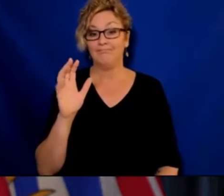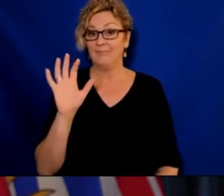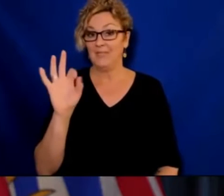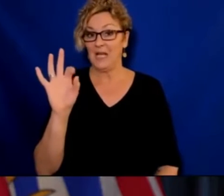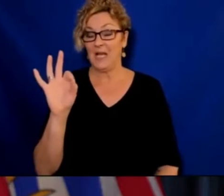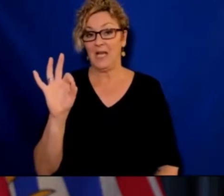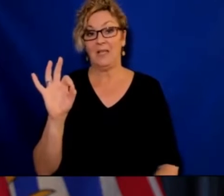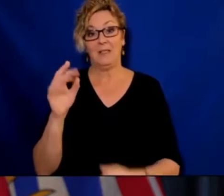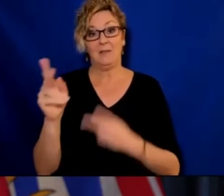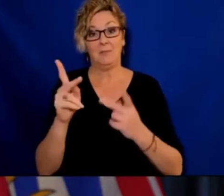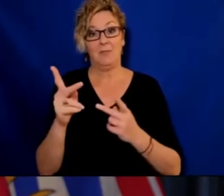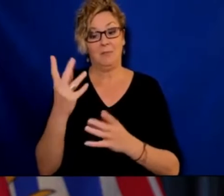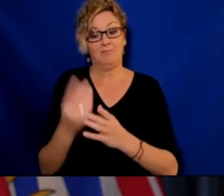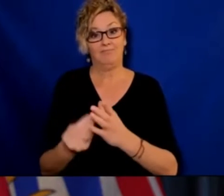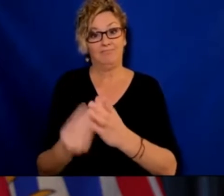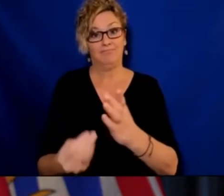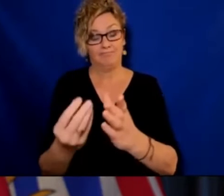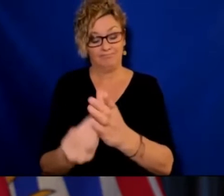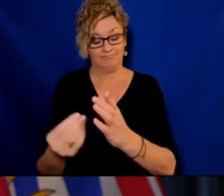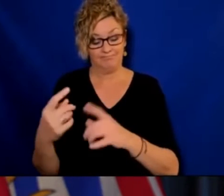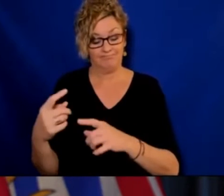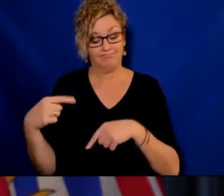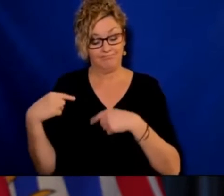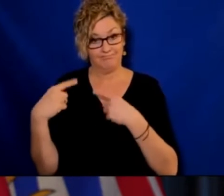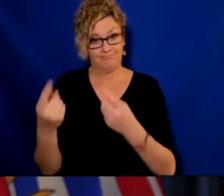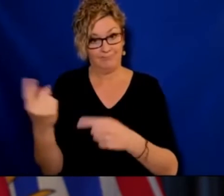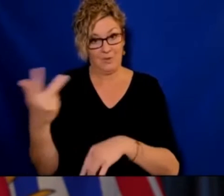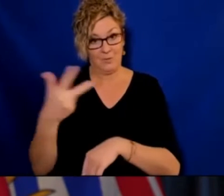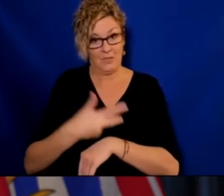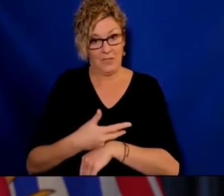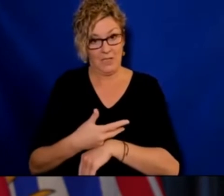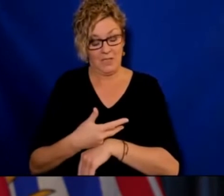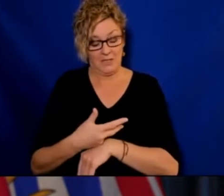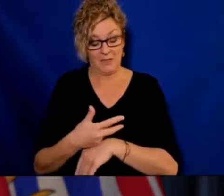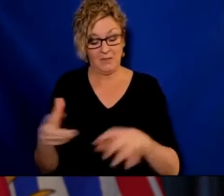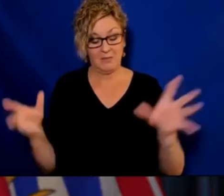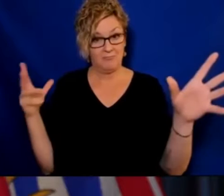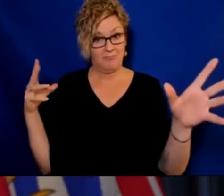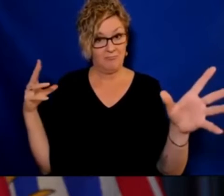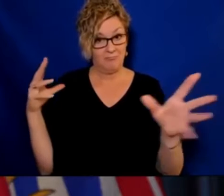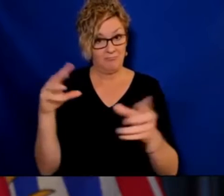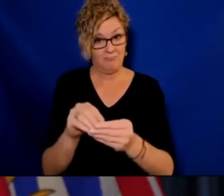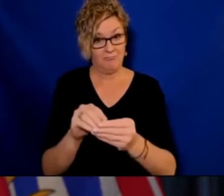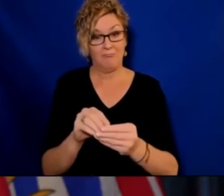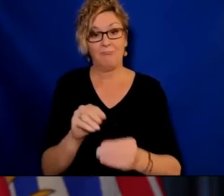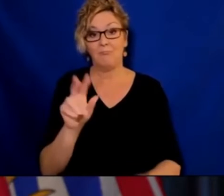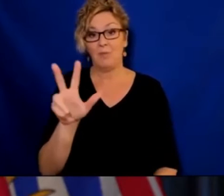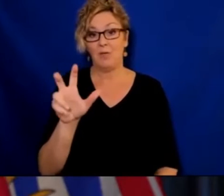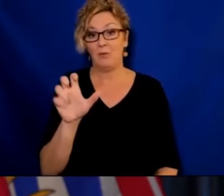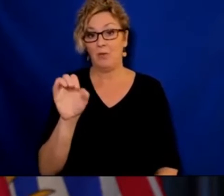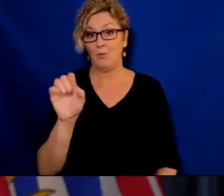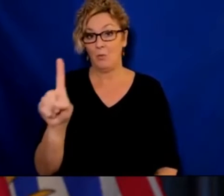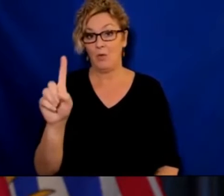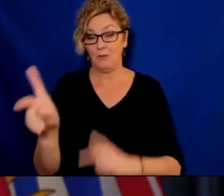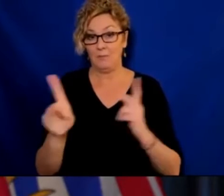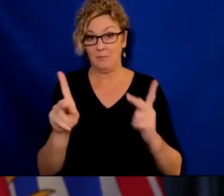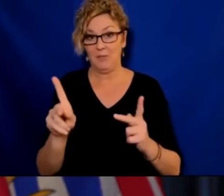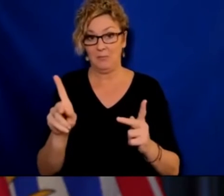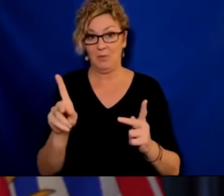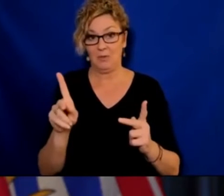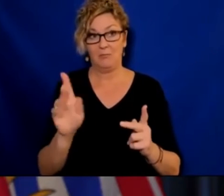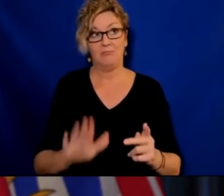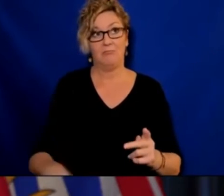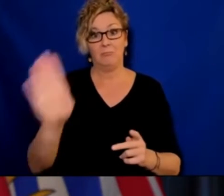The majority of these people were older, people living in long-term care or people with underlying illnesses in